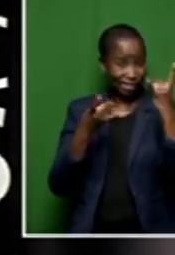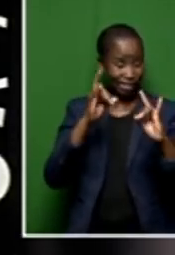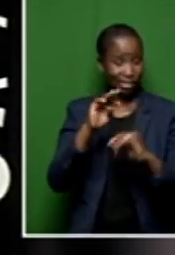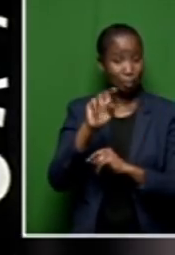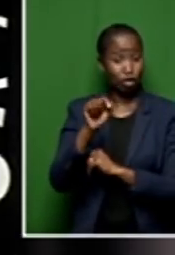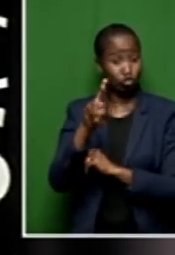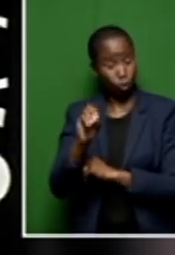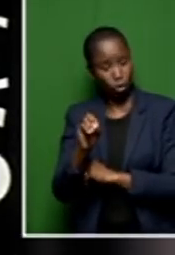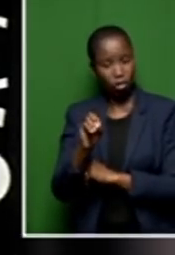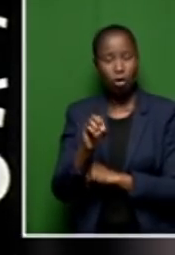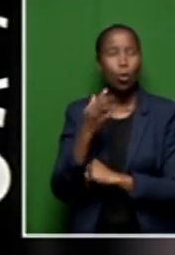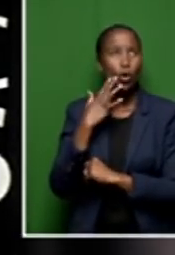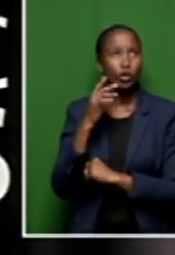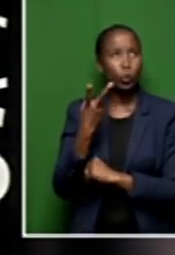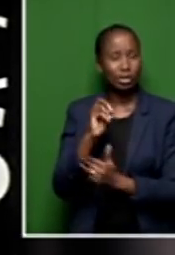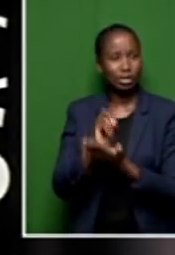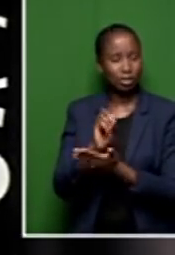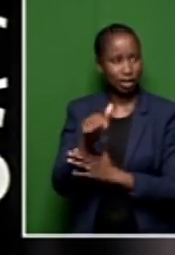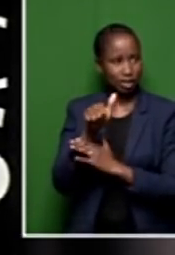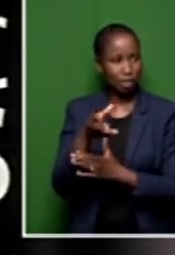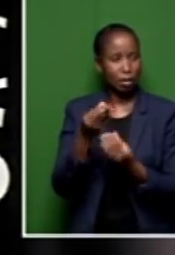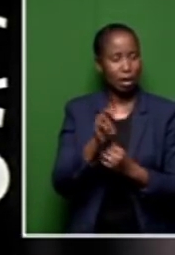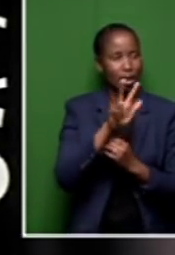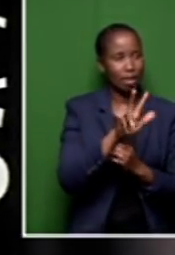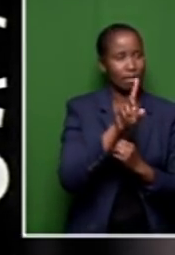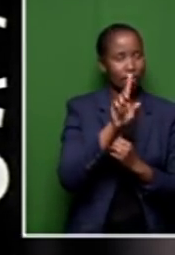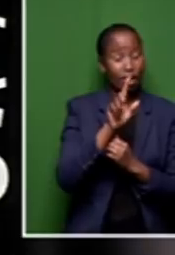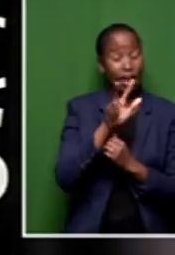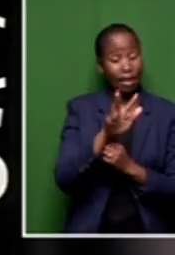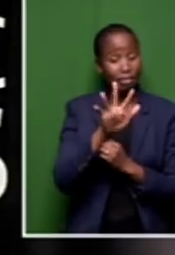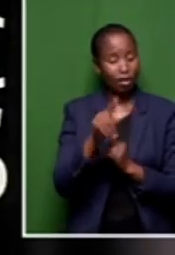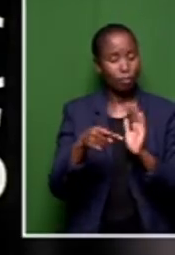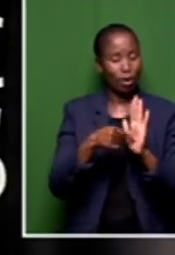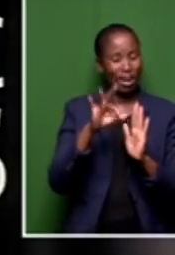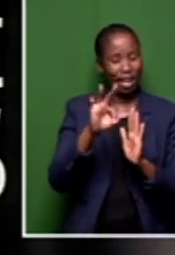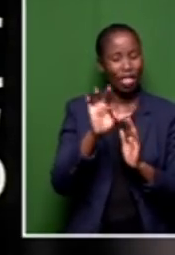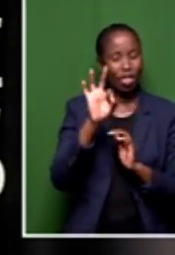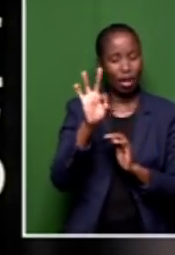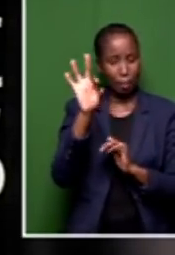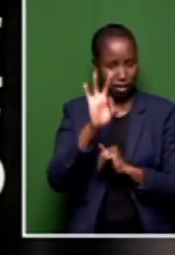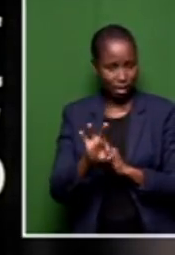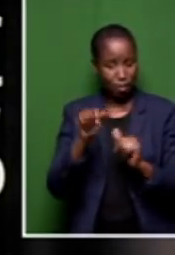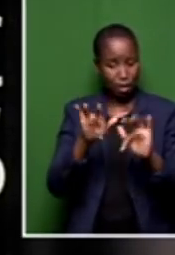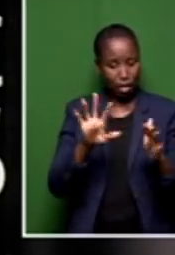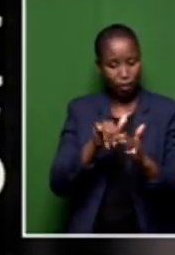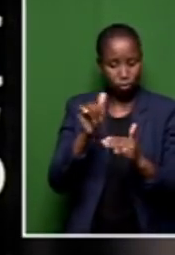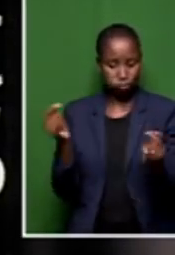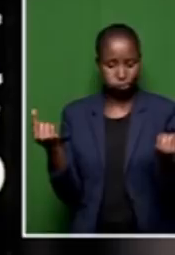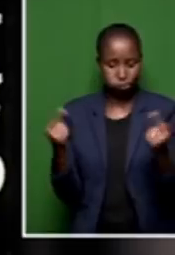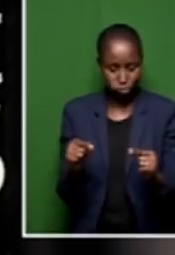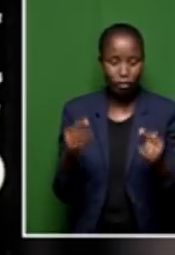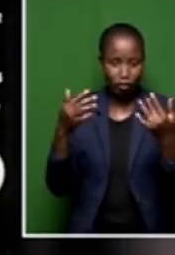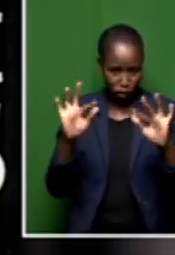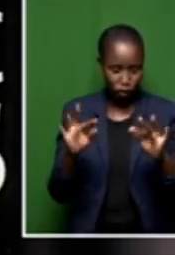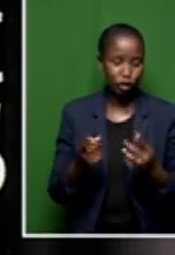election only 55.93% of voters actually turned out to vote in that